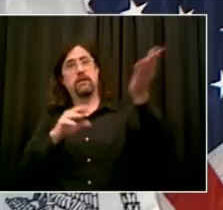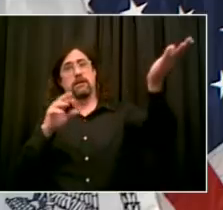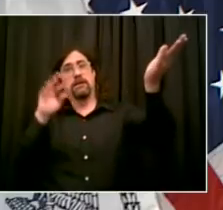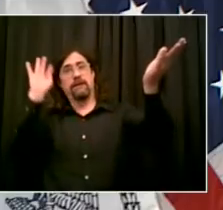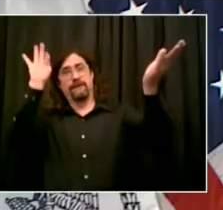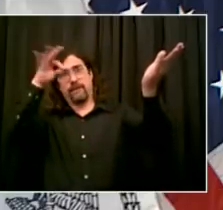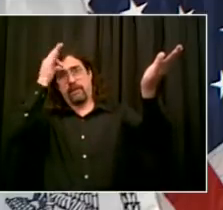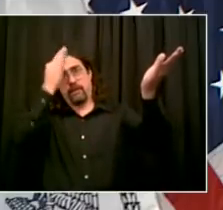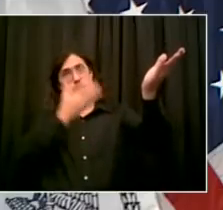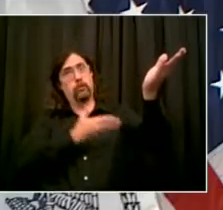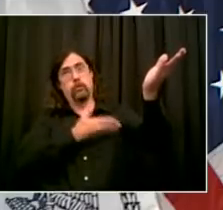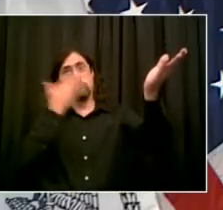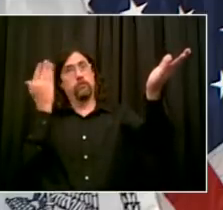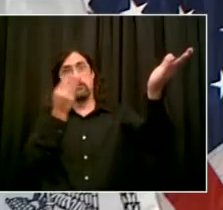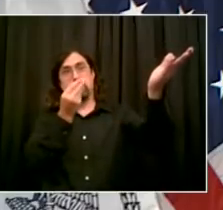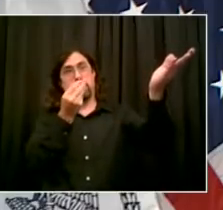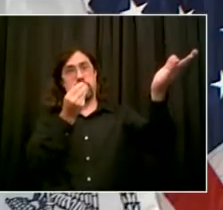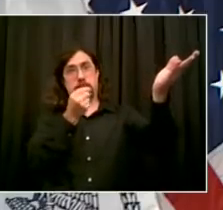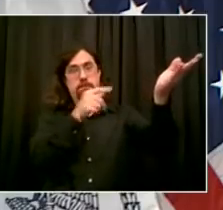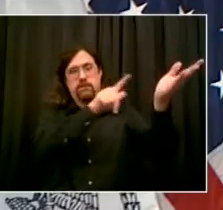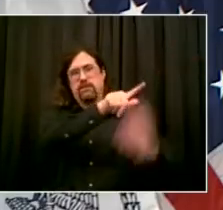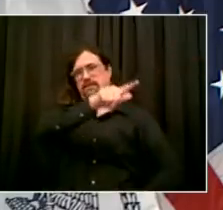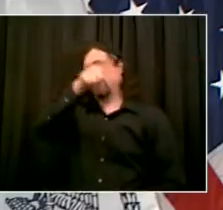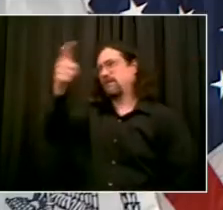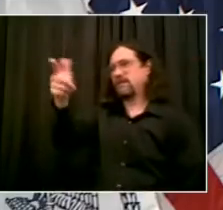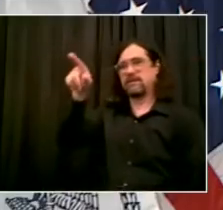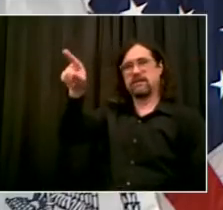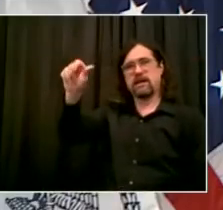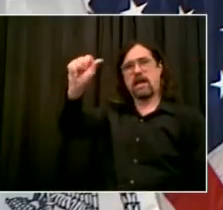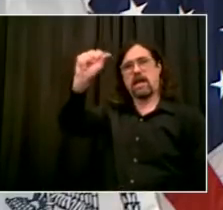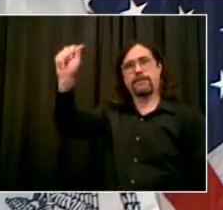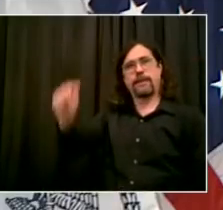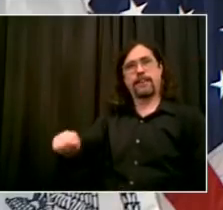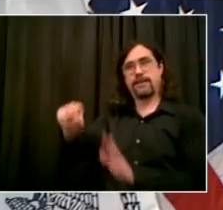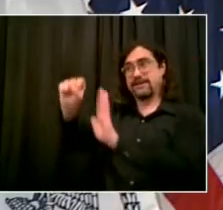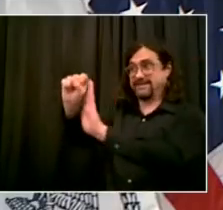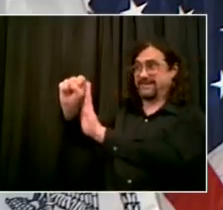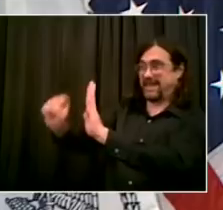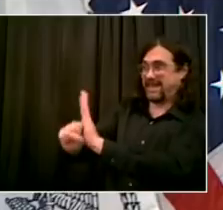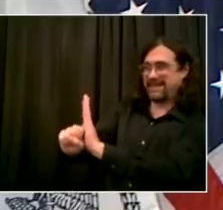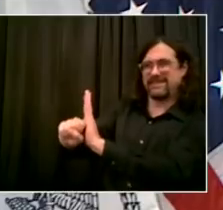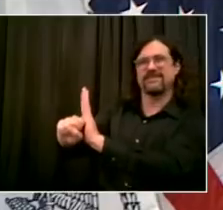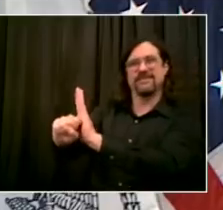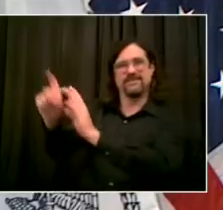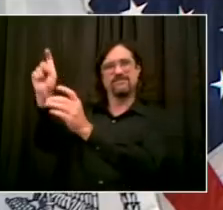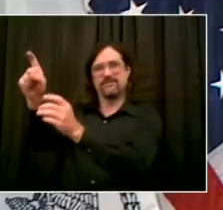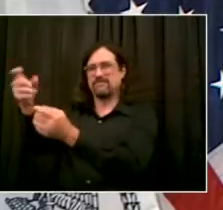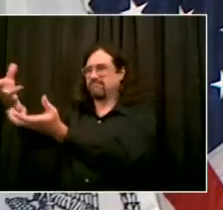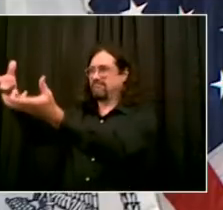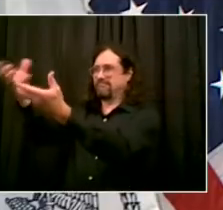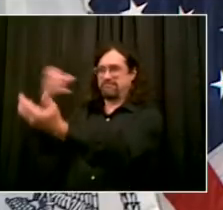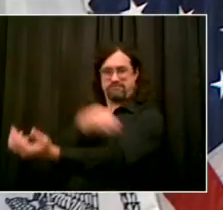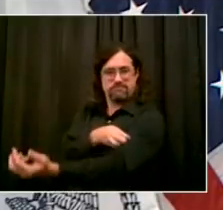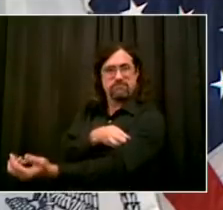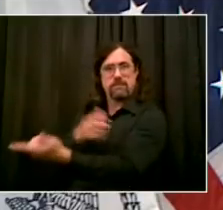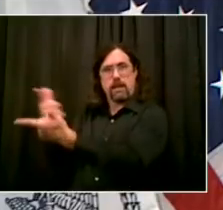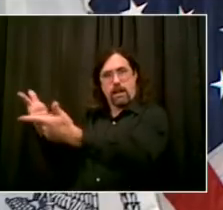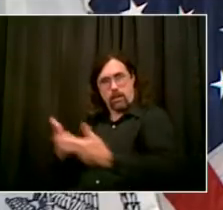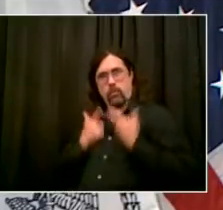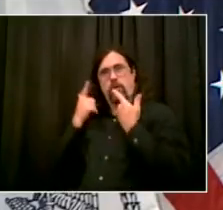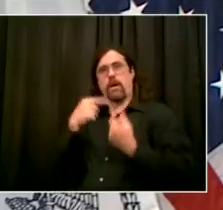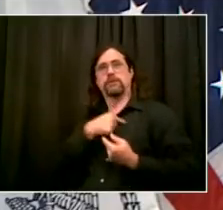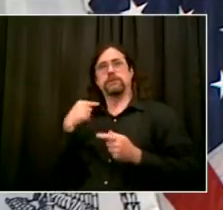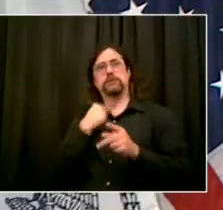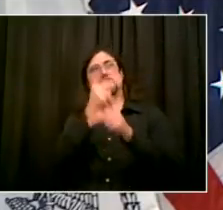conclude, I'll go right back to that point about the people who serve us and I want to just commend our educators